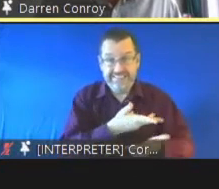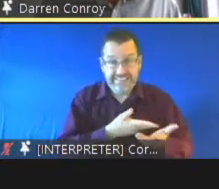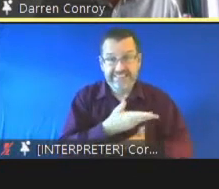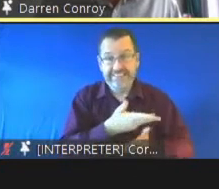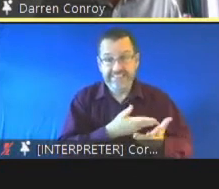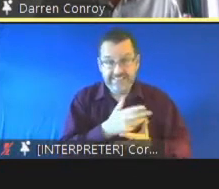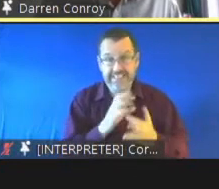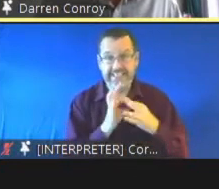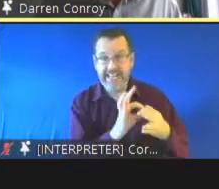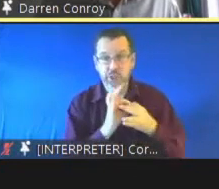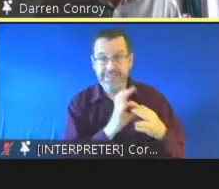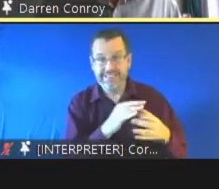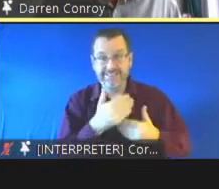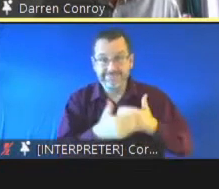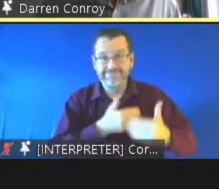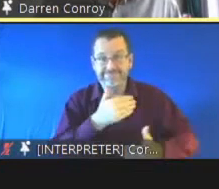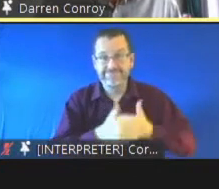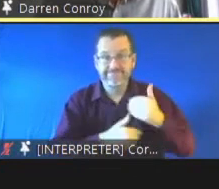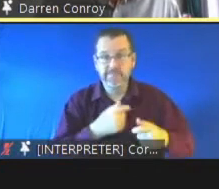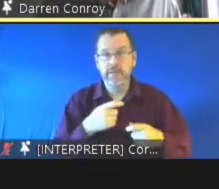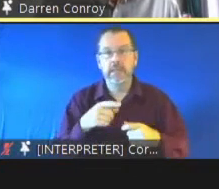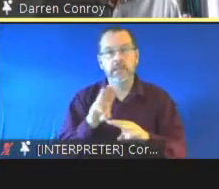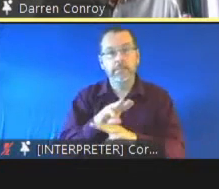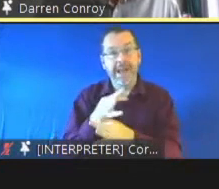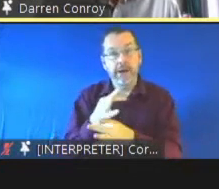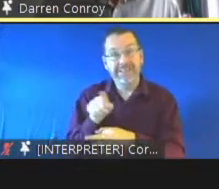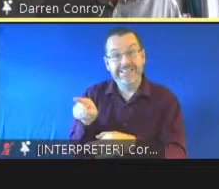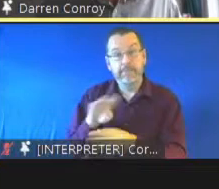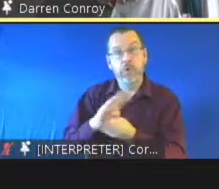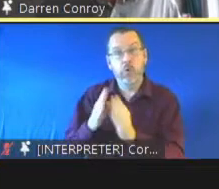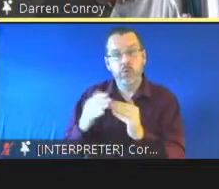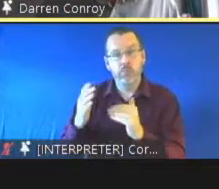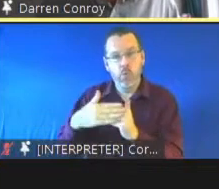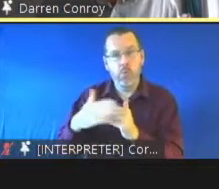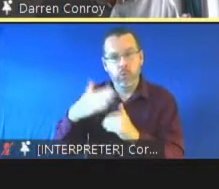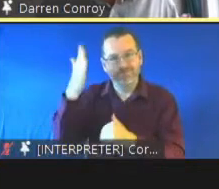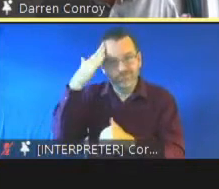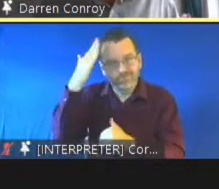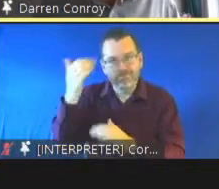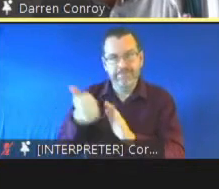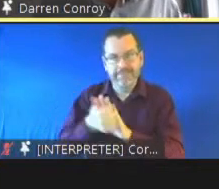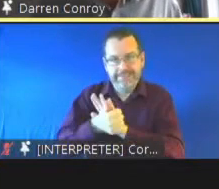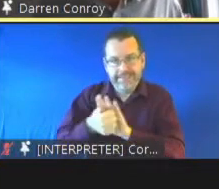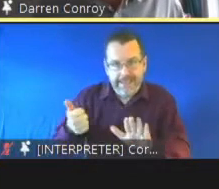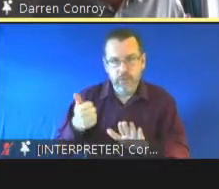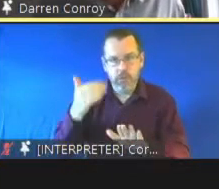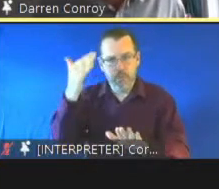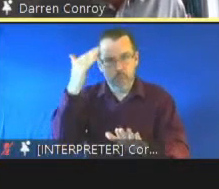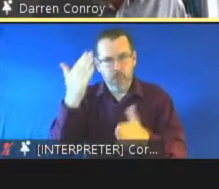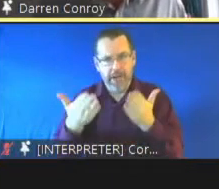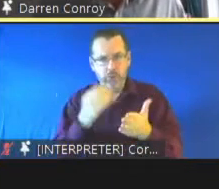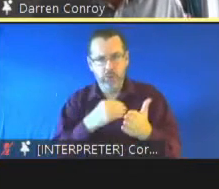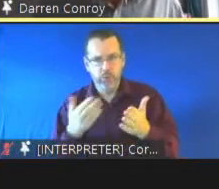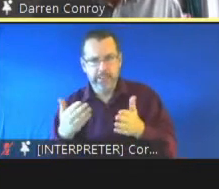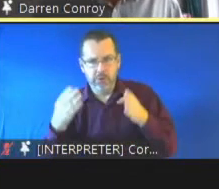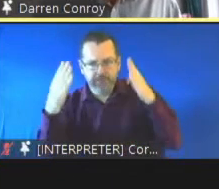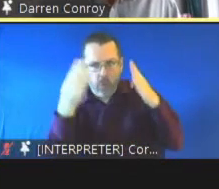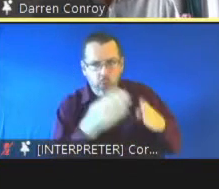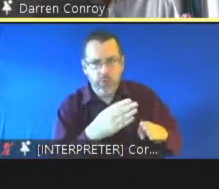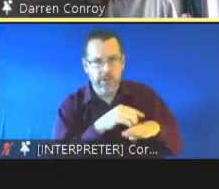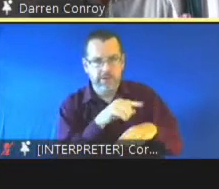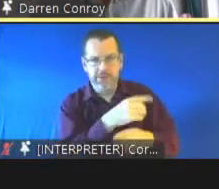engagement the parent is skilled up and empowered to be able to work and address the needs of the young person um